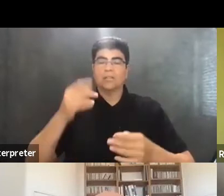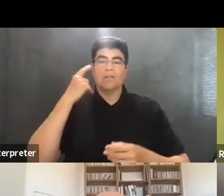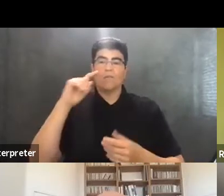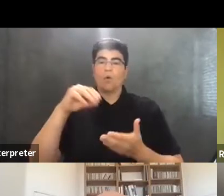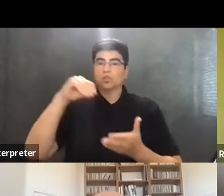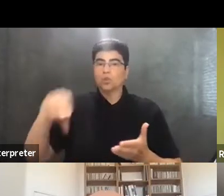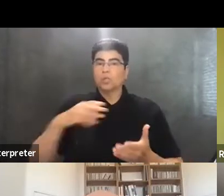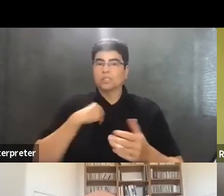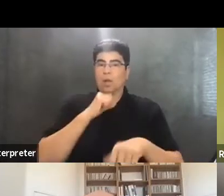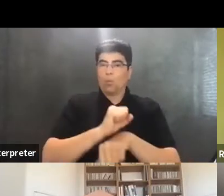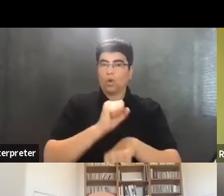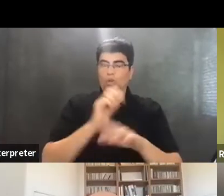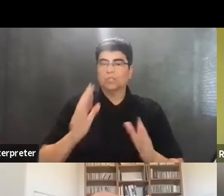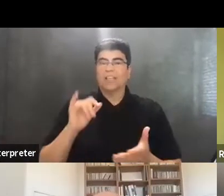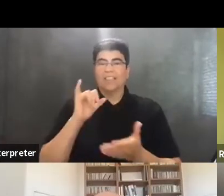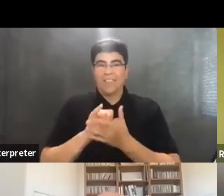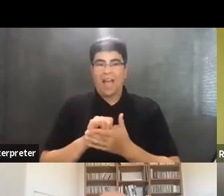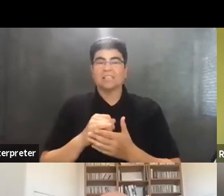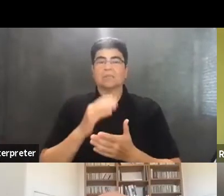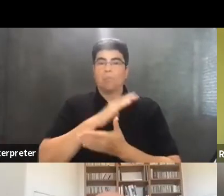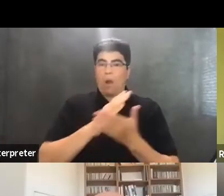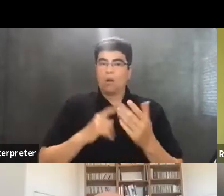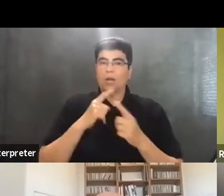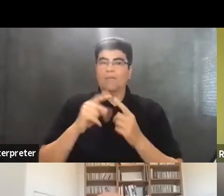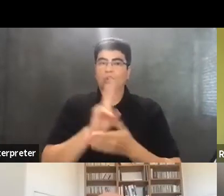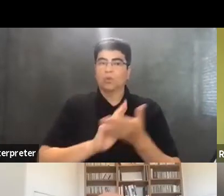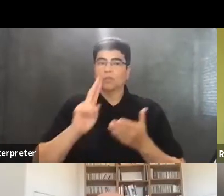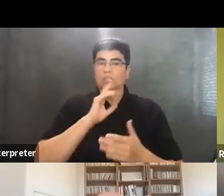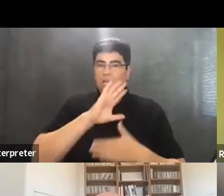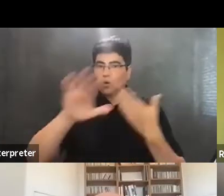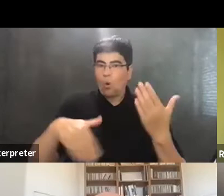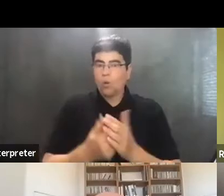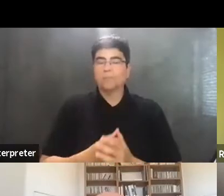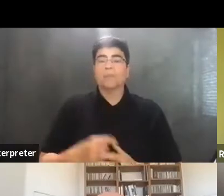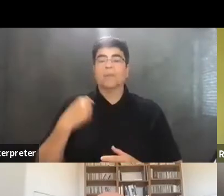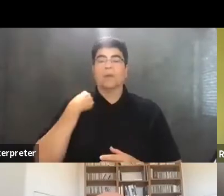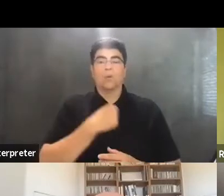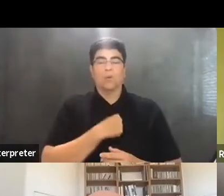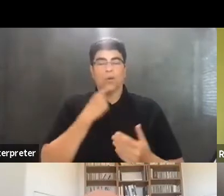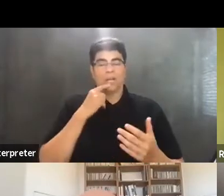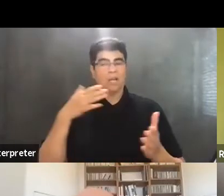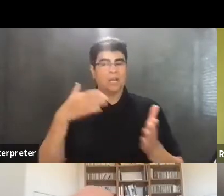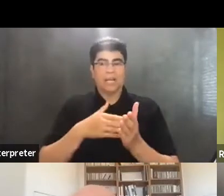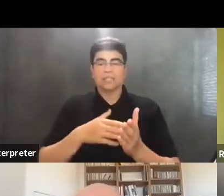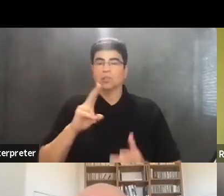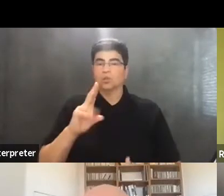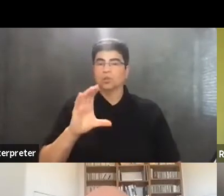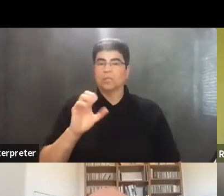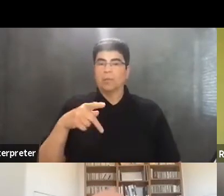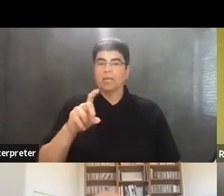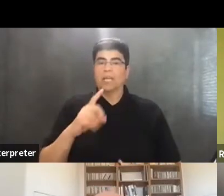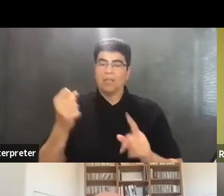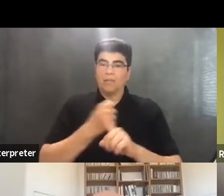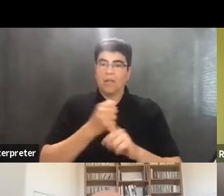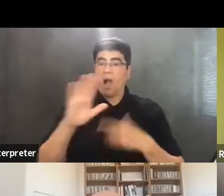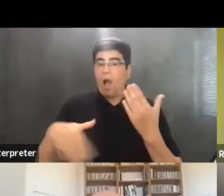workers, is a structuring element of the university as a whole. We decry the violence of UCPD and all police on our